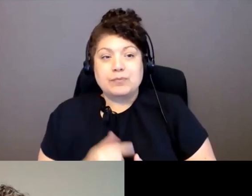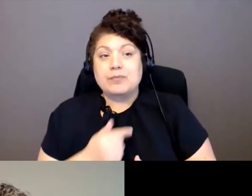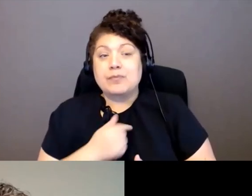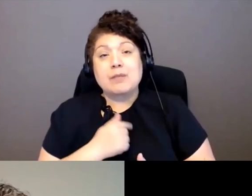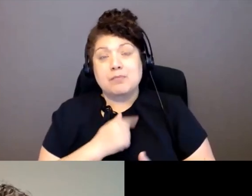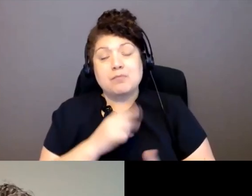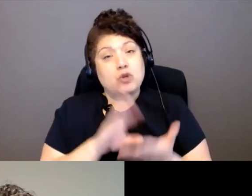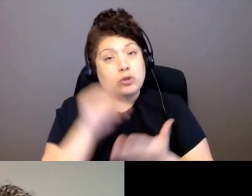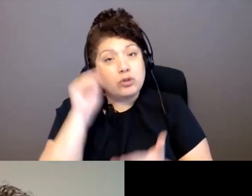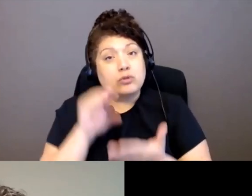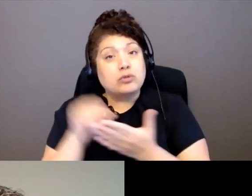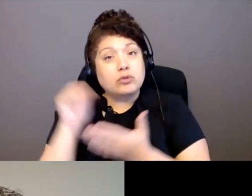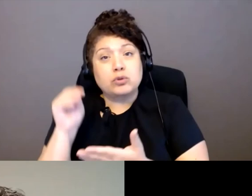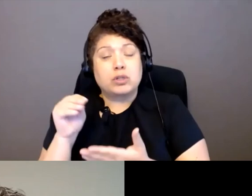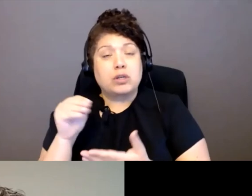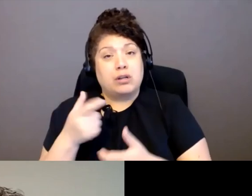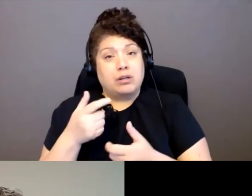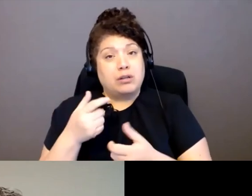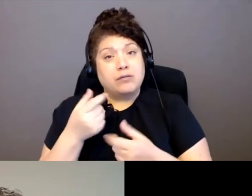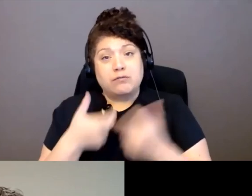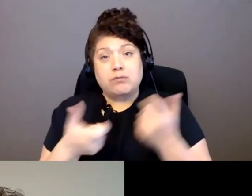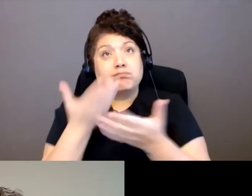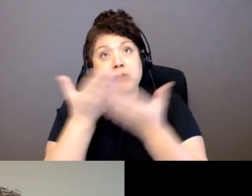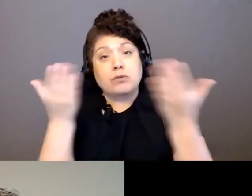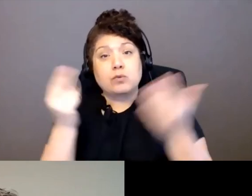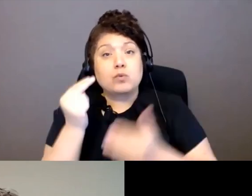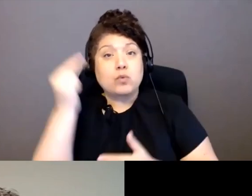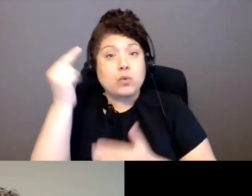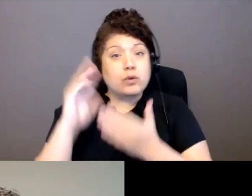the northern communities of where I work